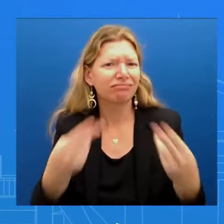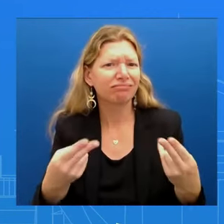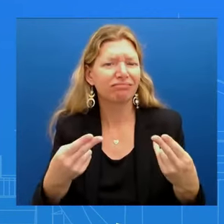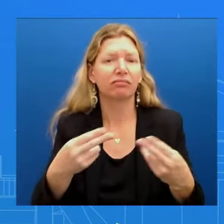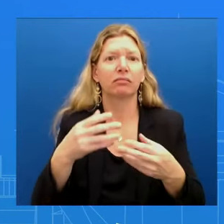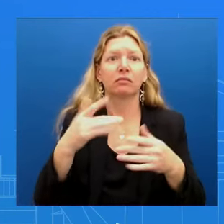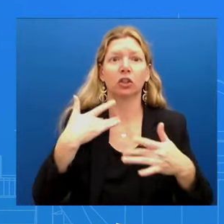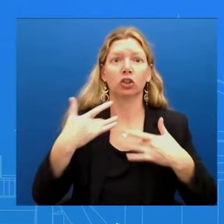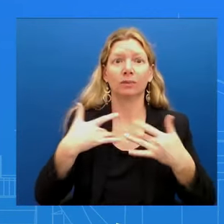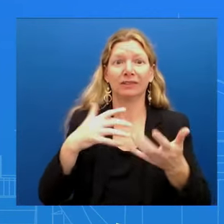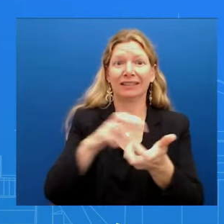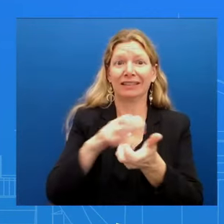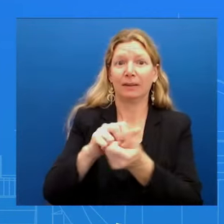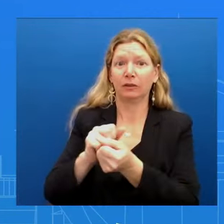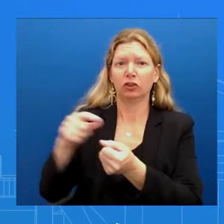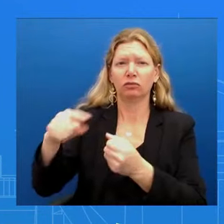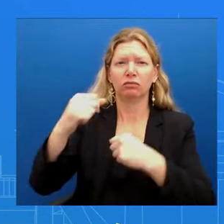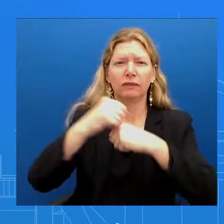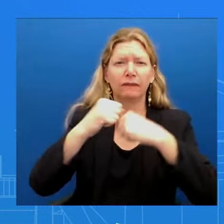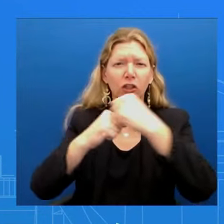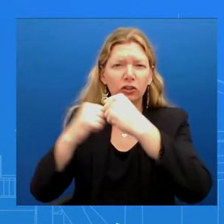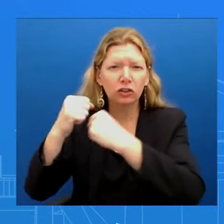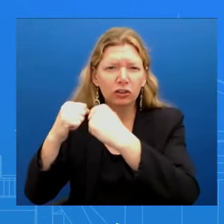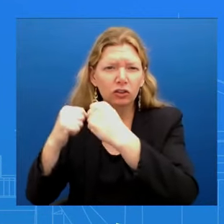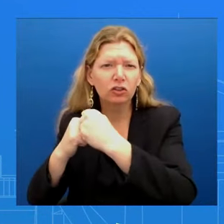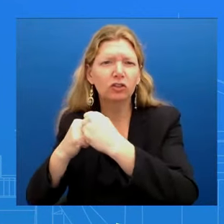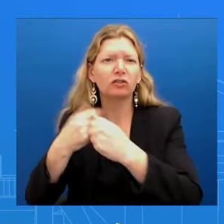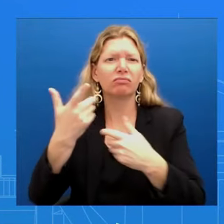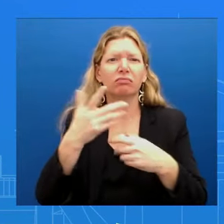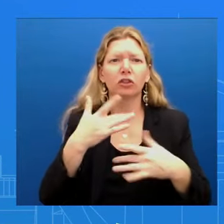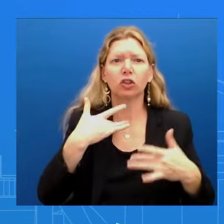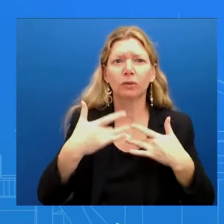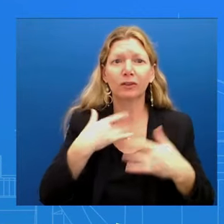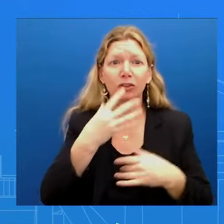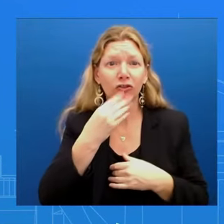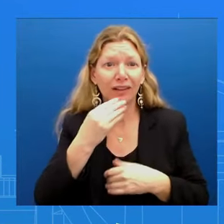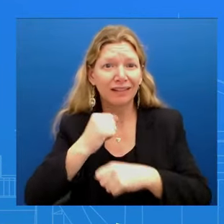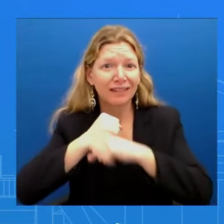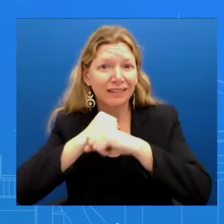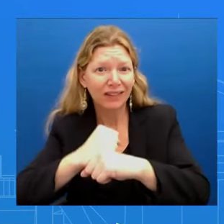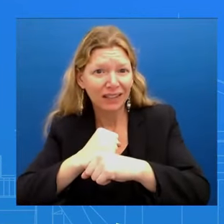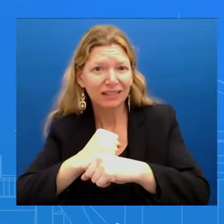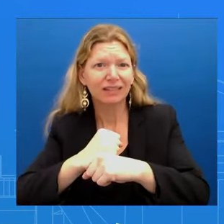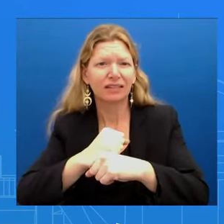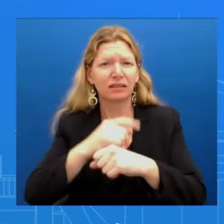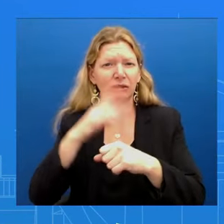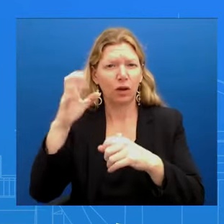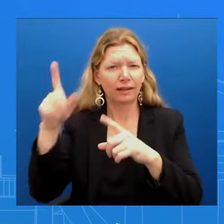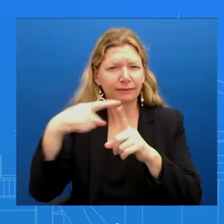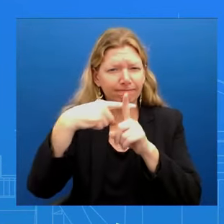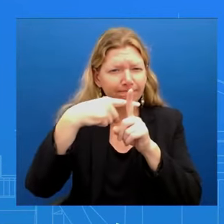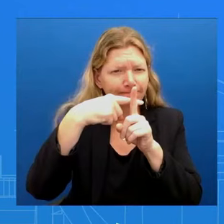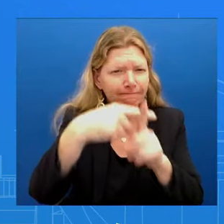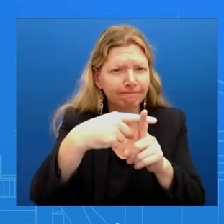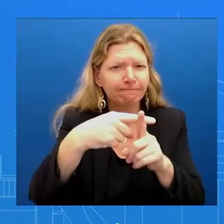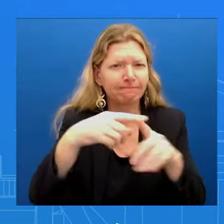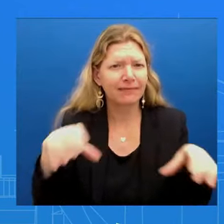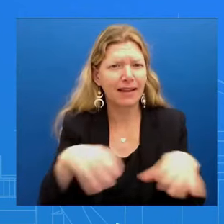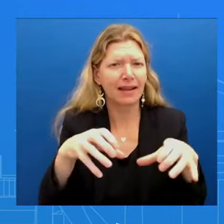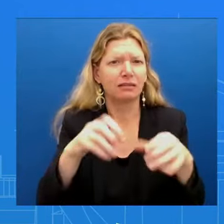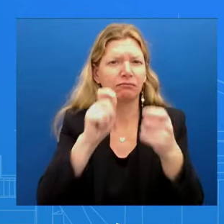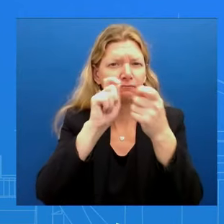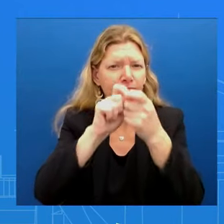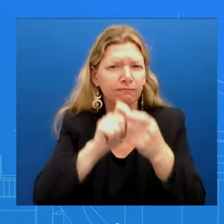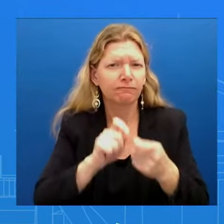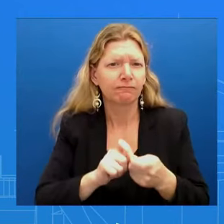and deliberateness And do caution about taking innocent life I mean that is not a new position by this administration Certainly not a